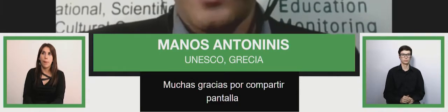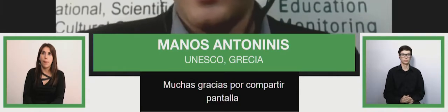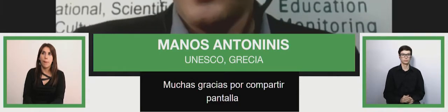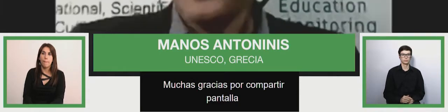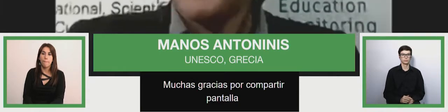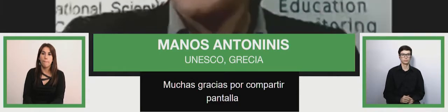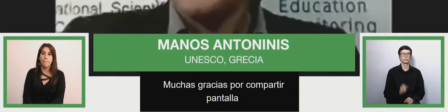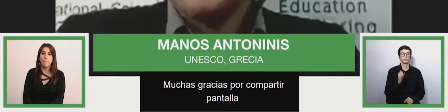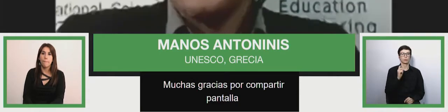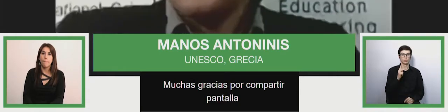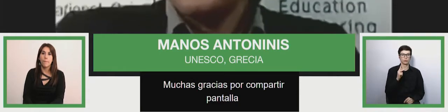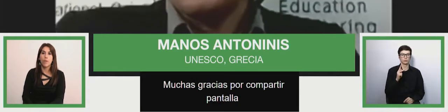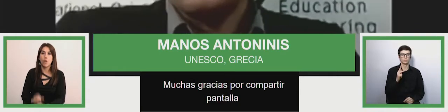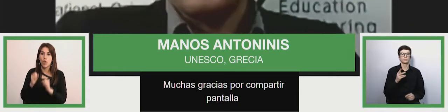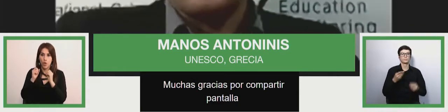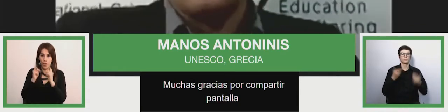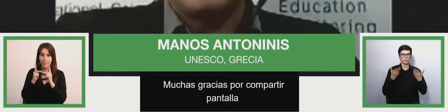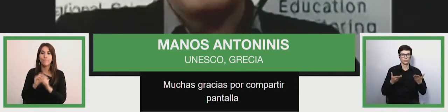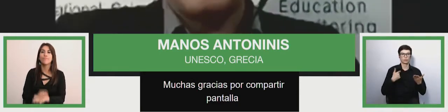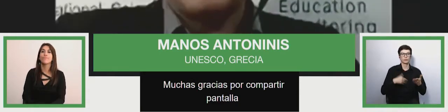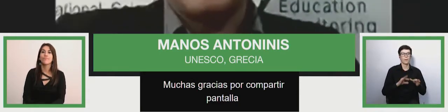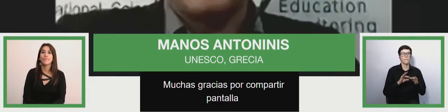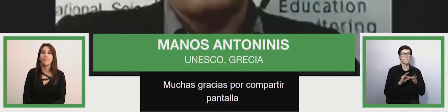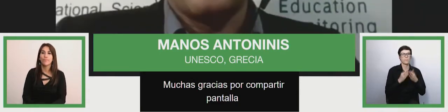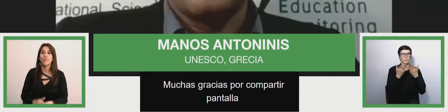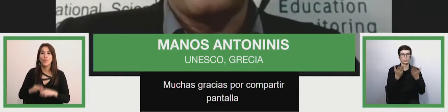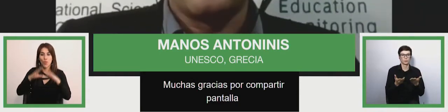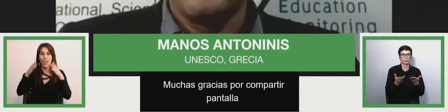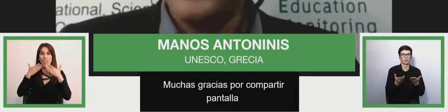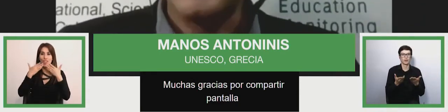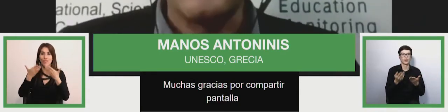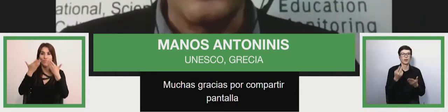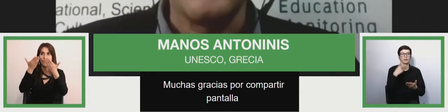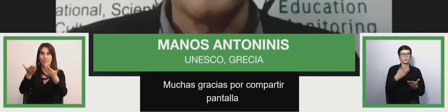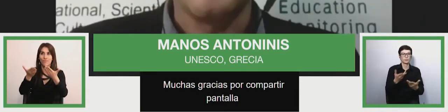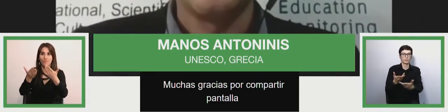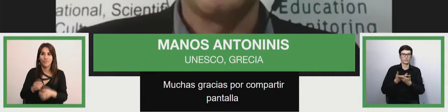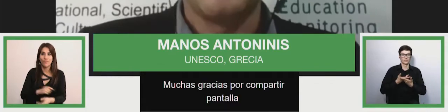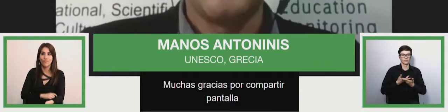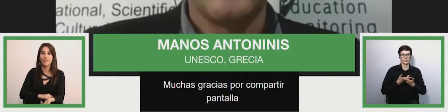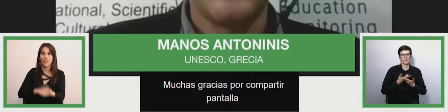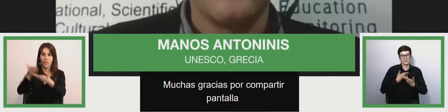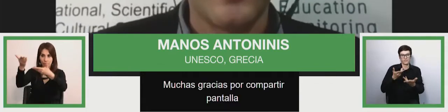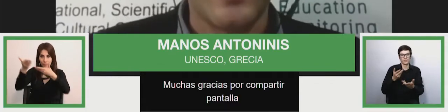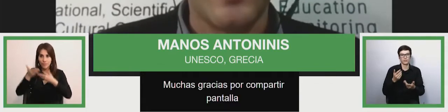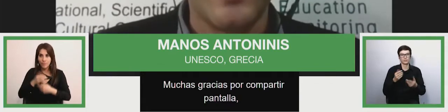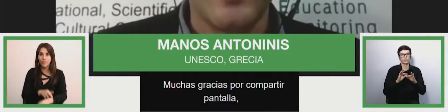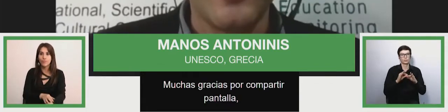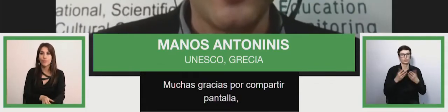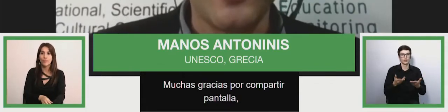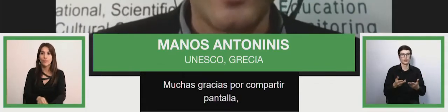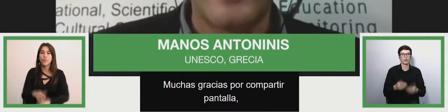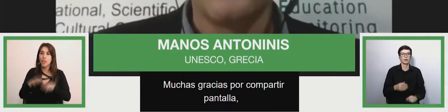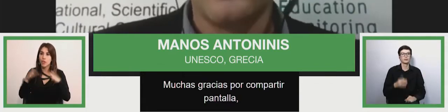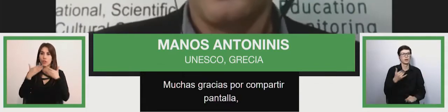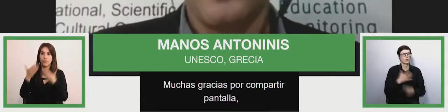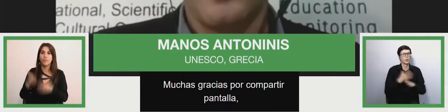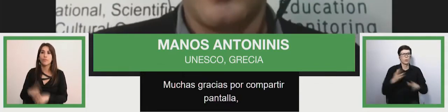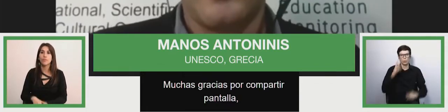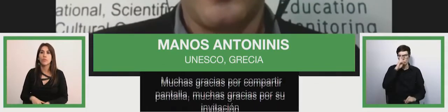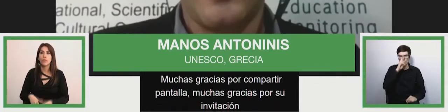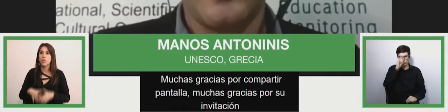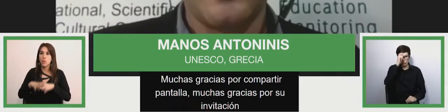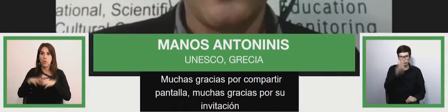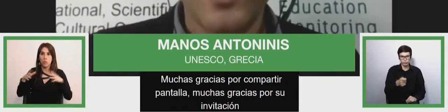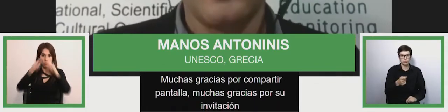So, thank you very much for your invitation. Thank It's a big honor to having received